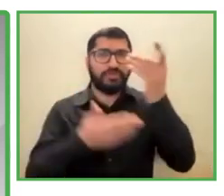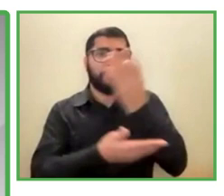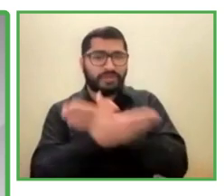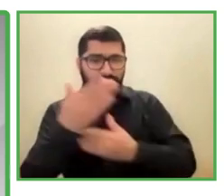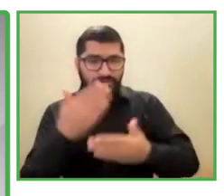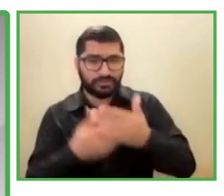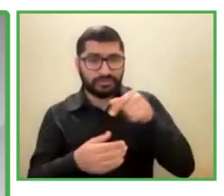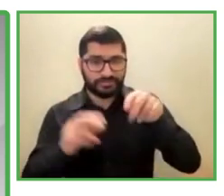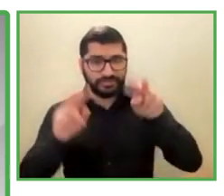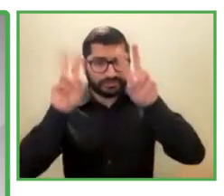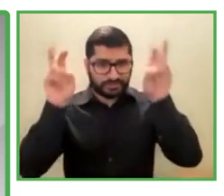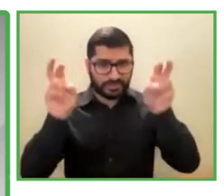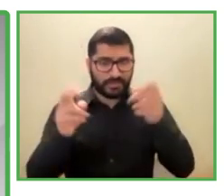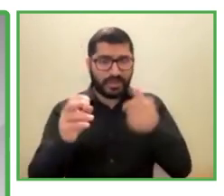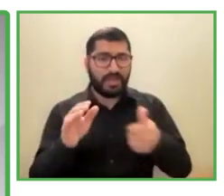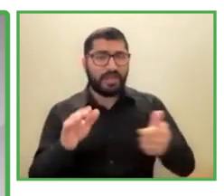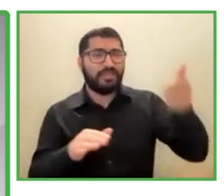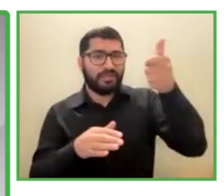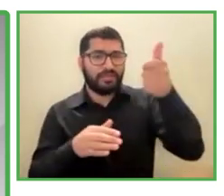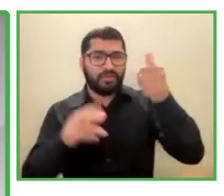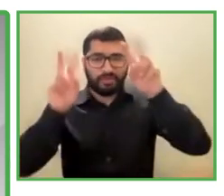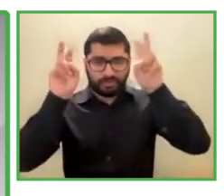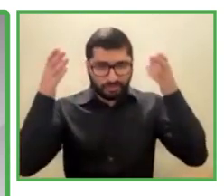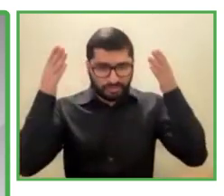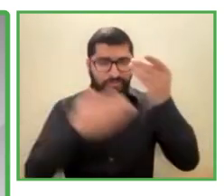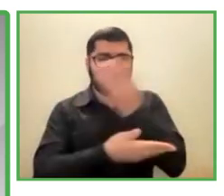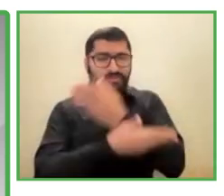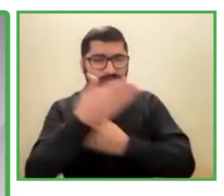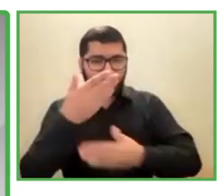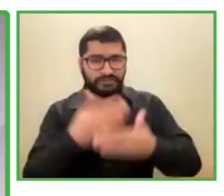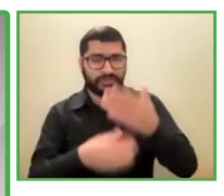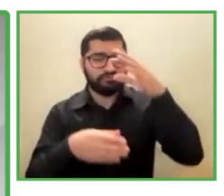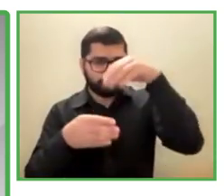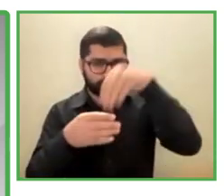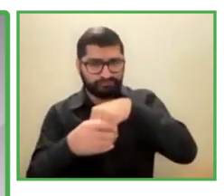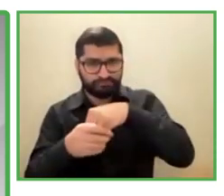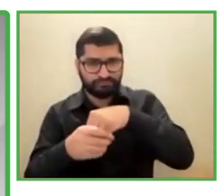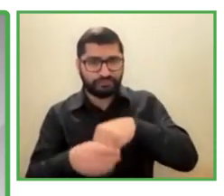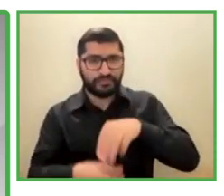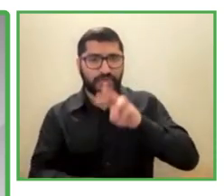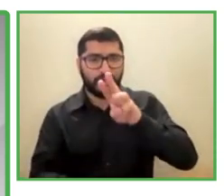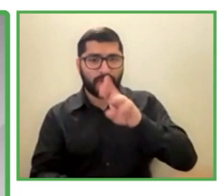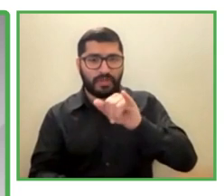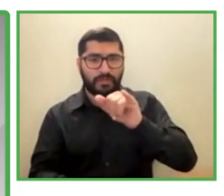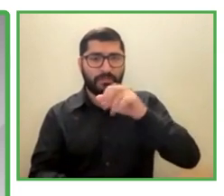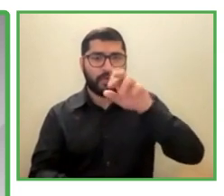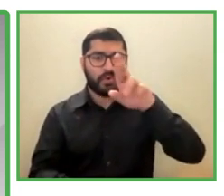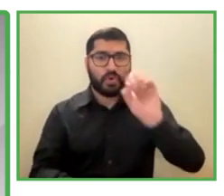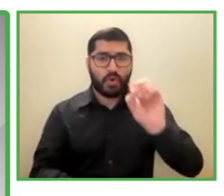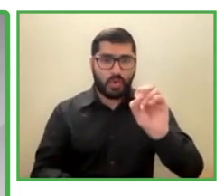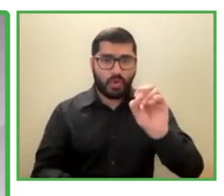the inclusion section on inclusion and diversity of Wilbur for the last four years.